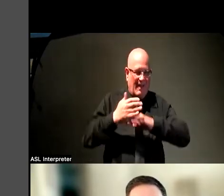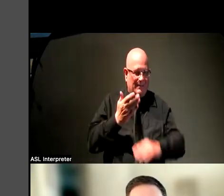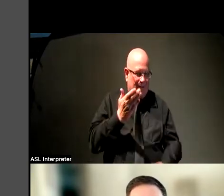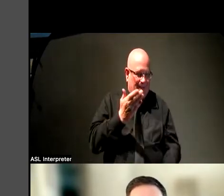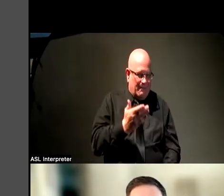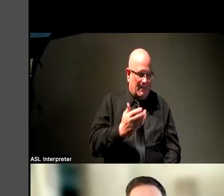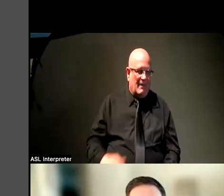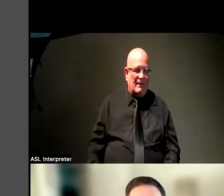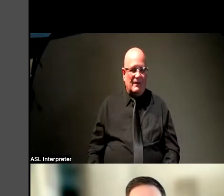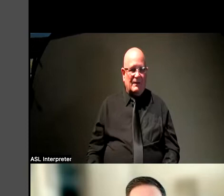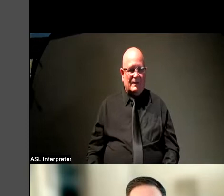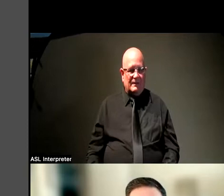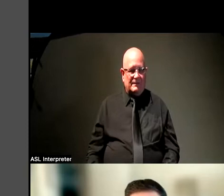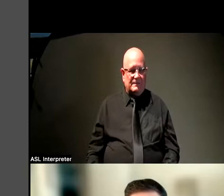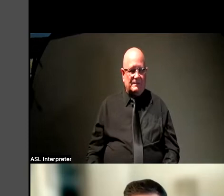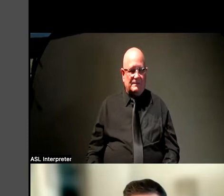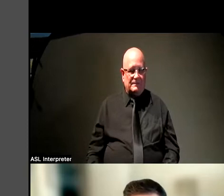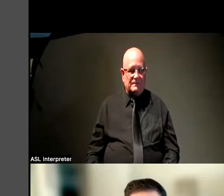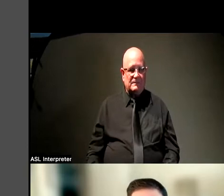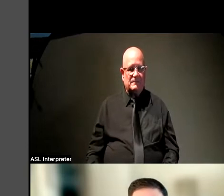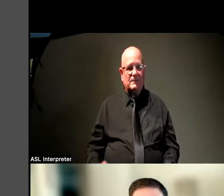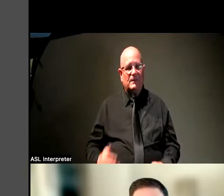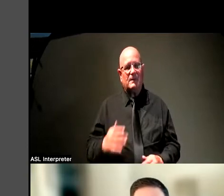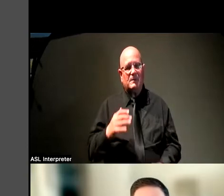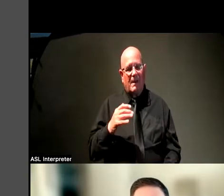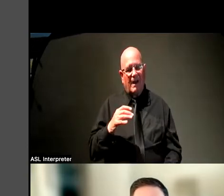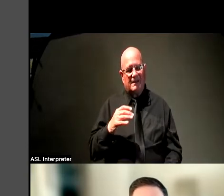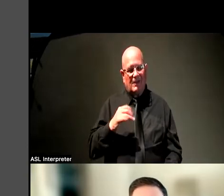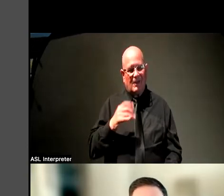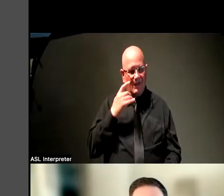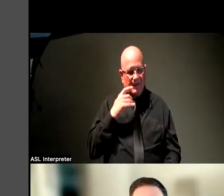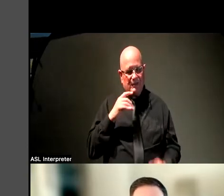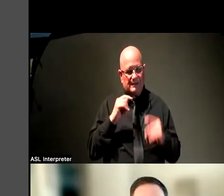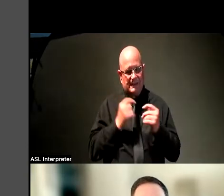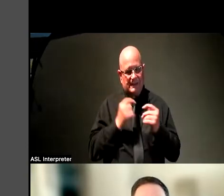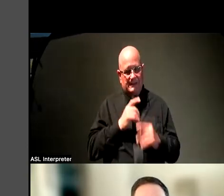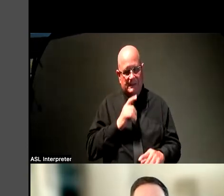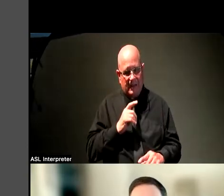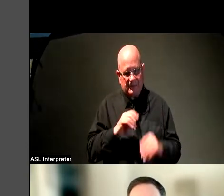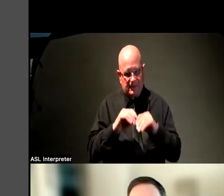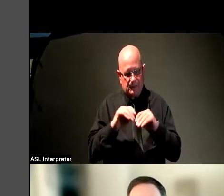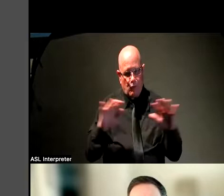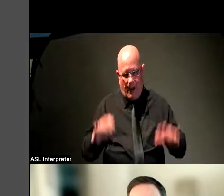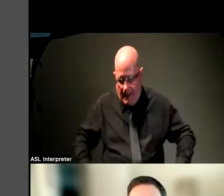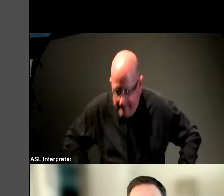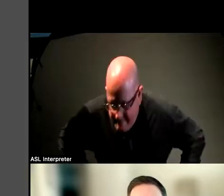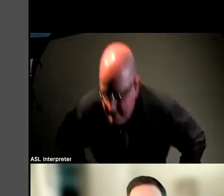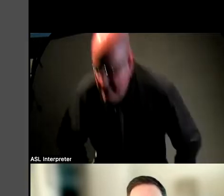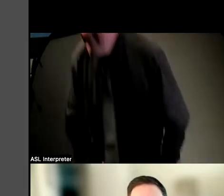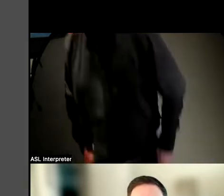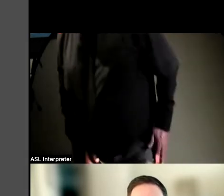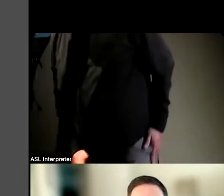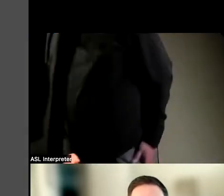table. So there's a part of me too that thinks if your team is actually spread out, and even if you're just spread out